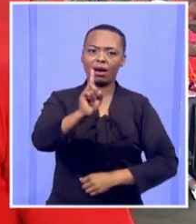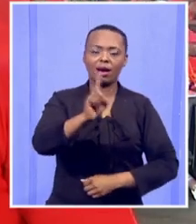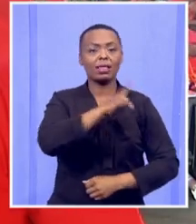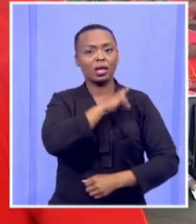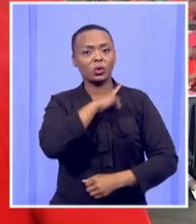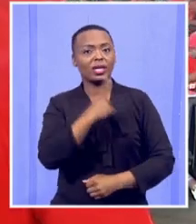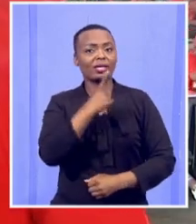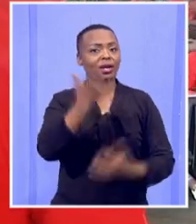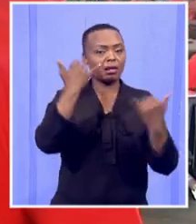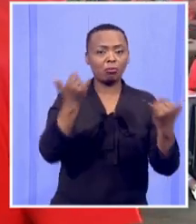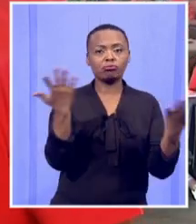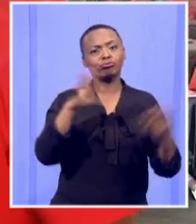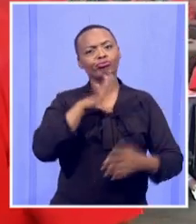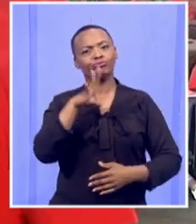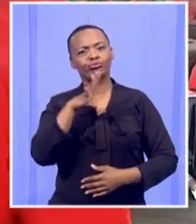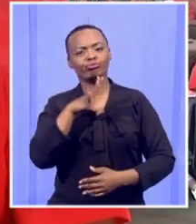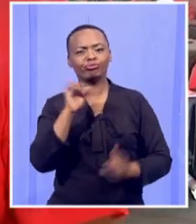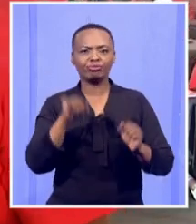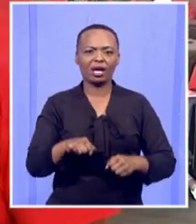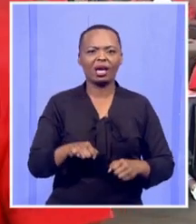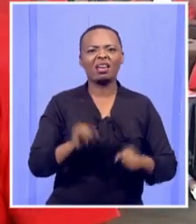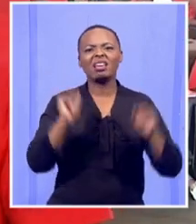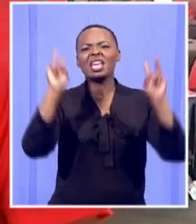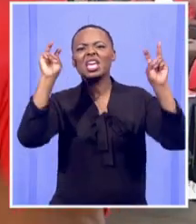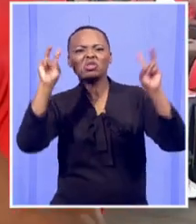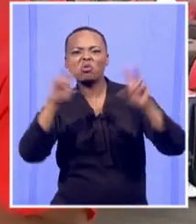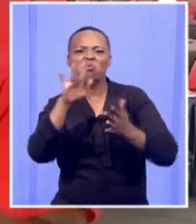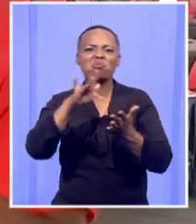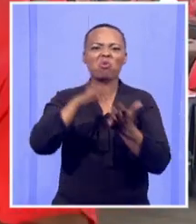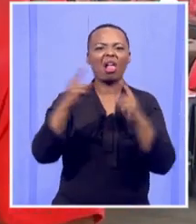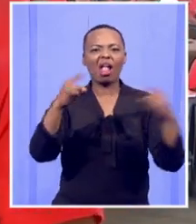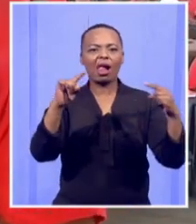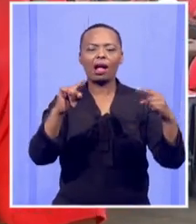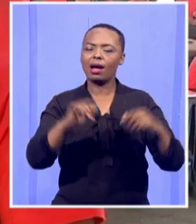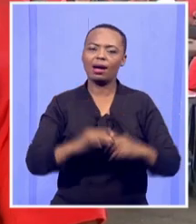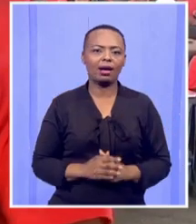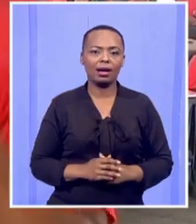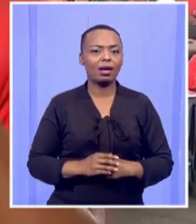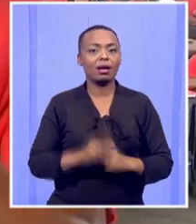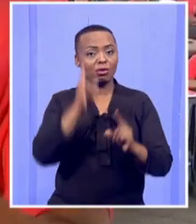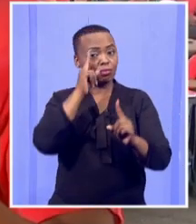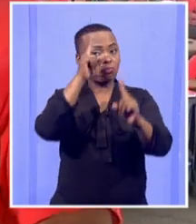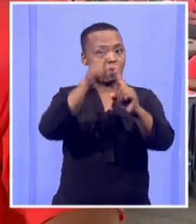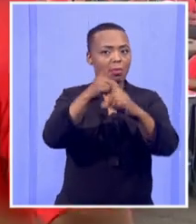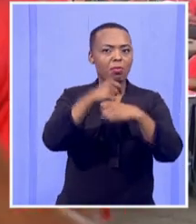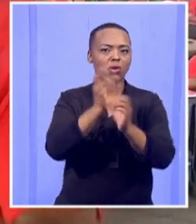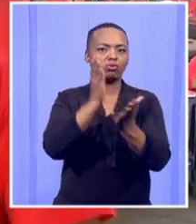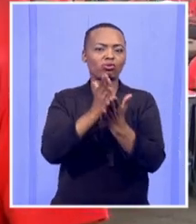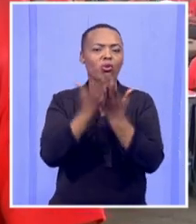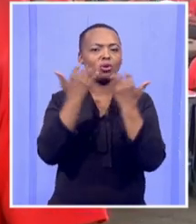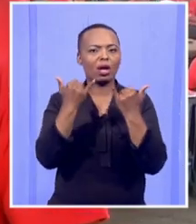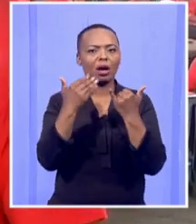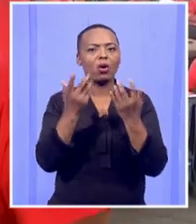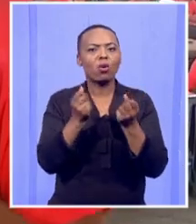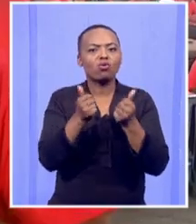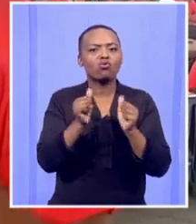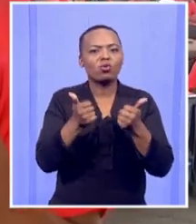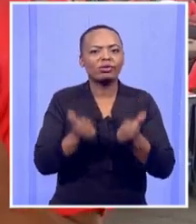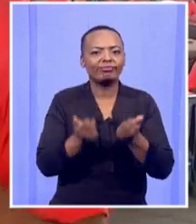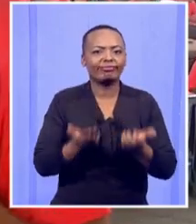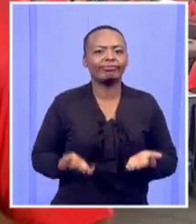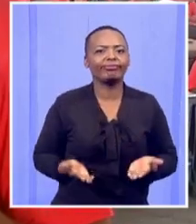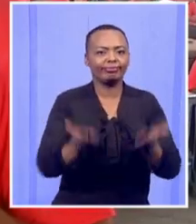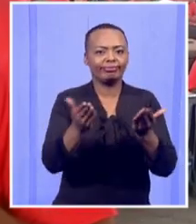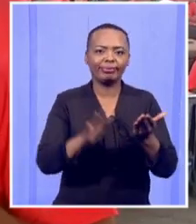no, it's fine. It's not about positions, but it's about ensuring that our masses do get service delivery. But